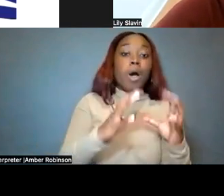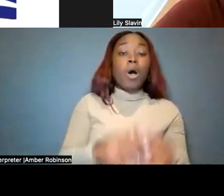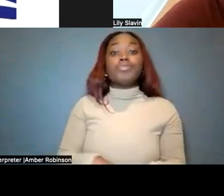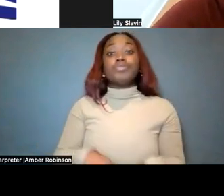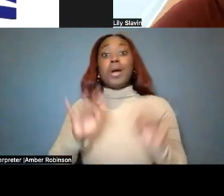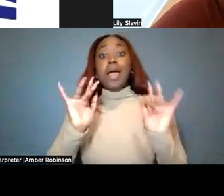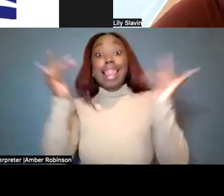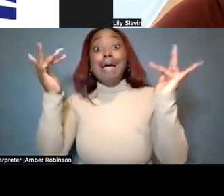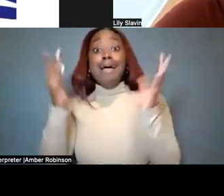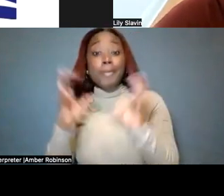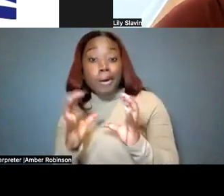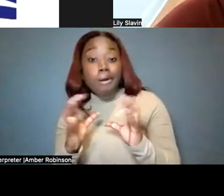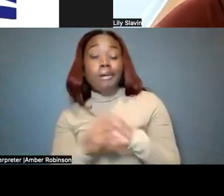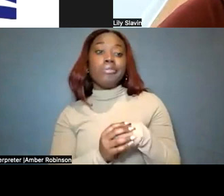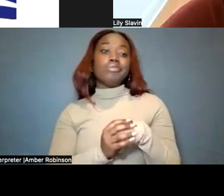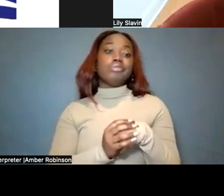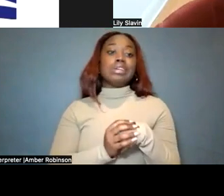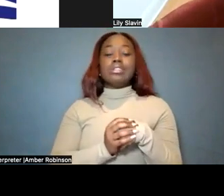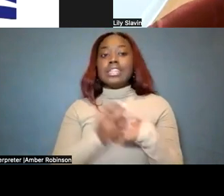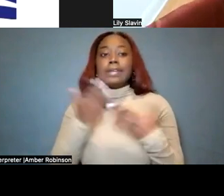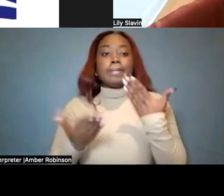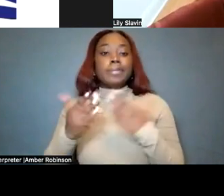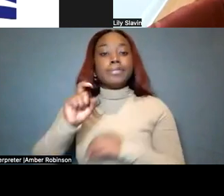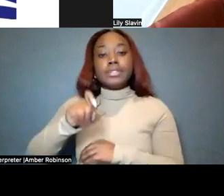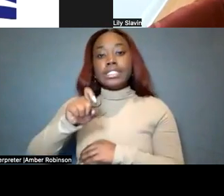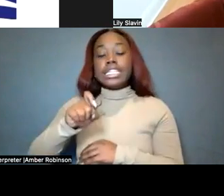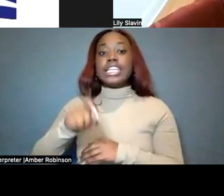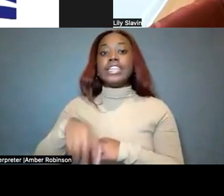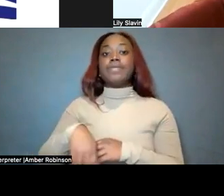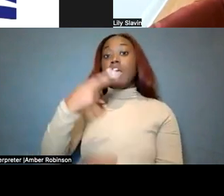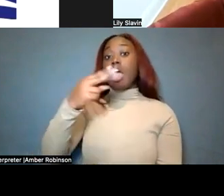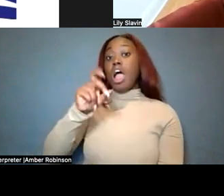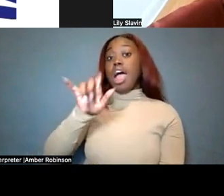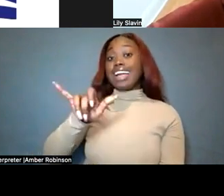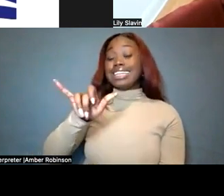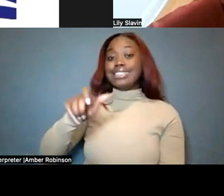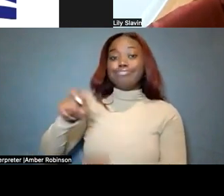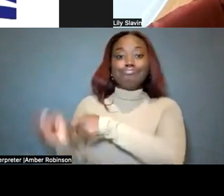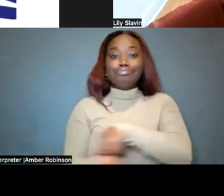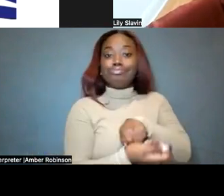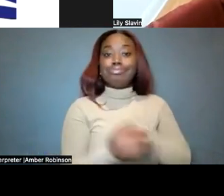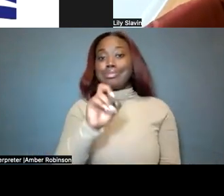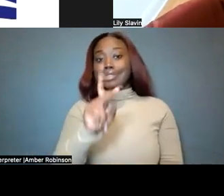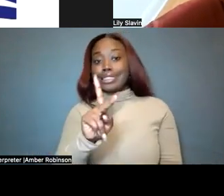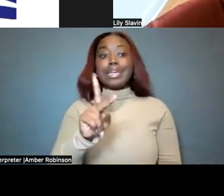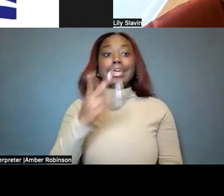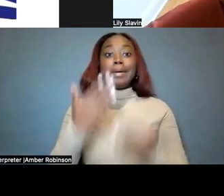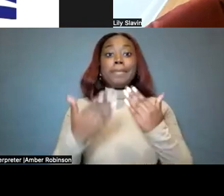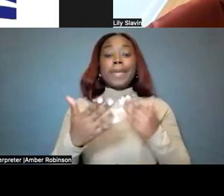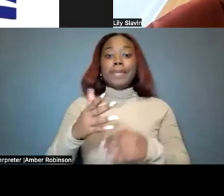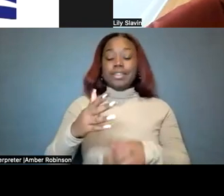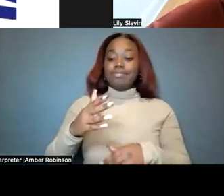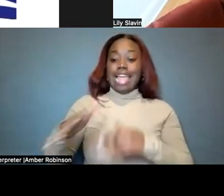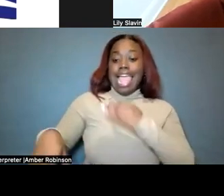They might need the, like a hockey stick to have, you know, like a built up on the grip